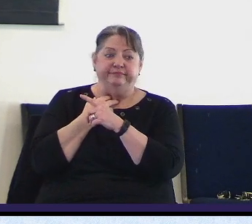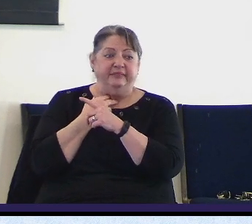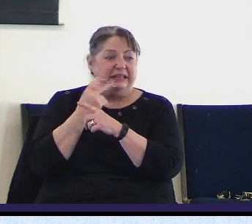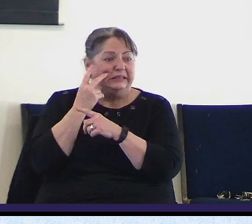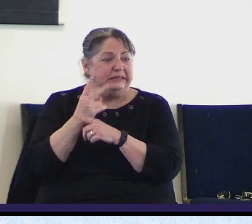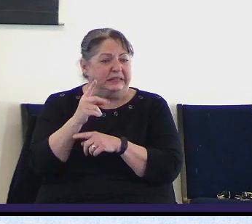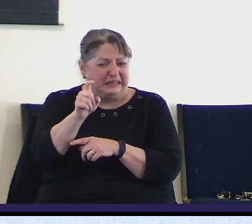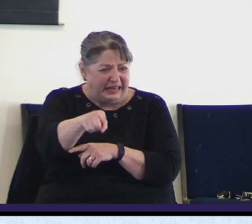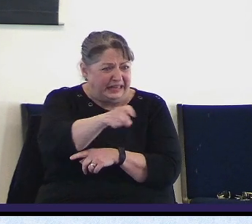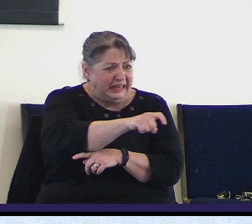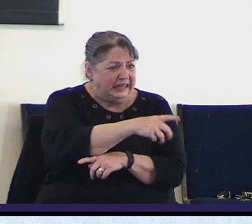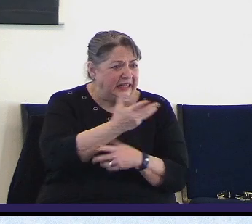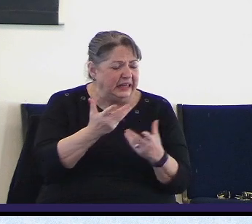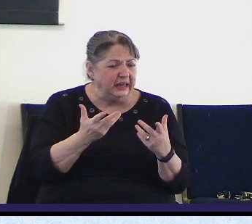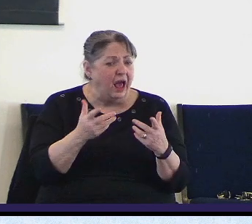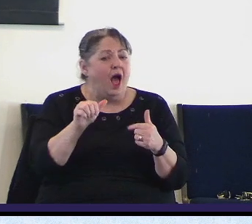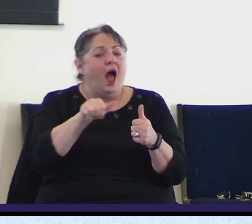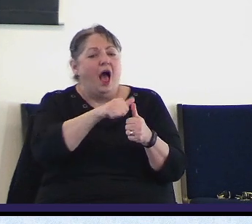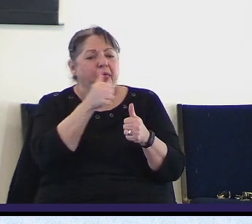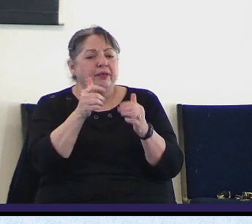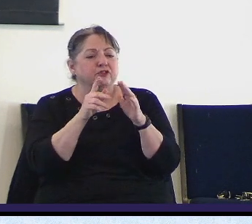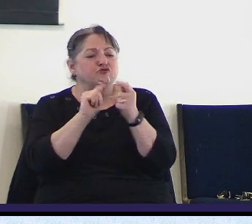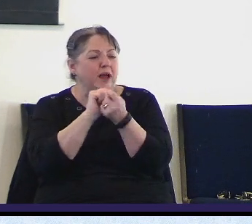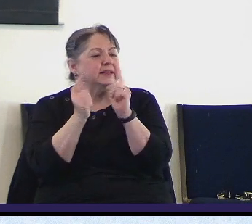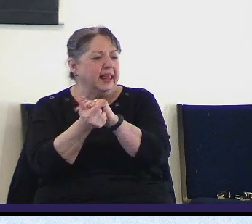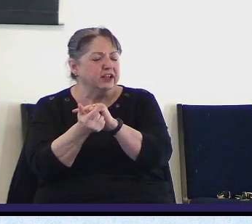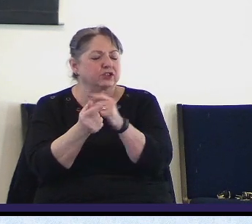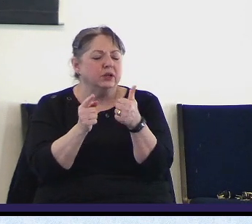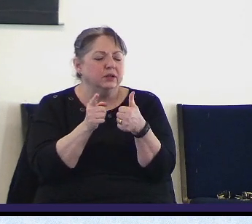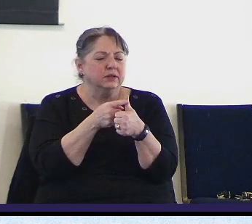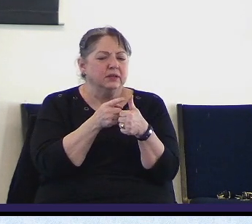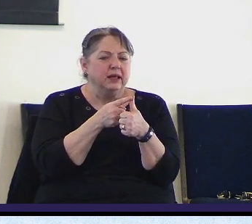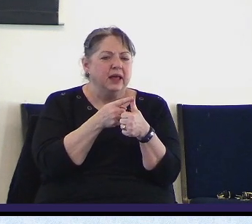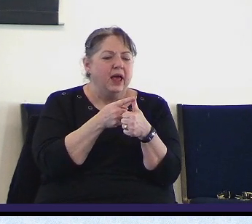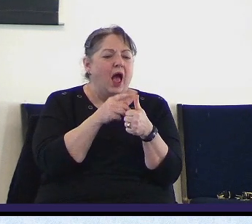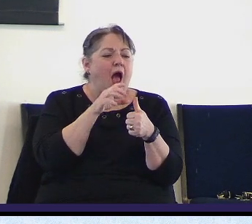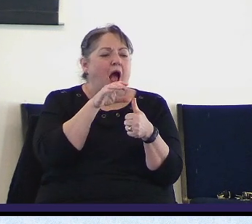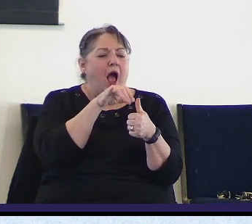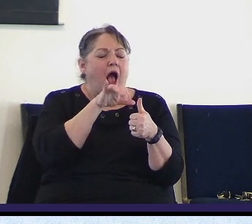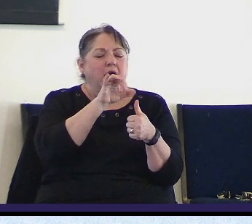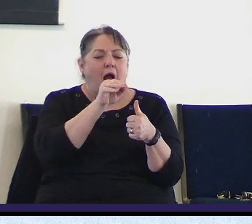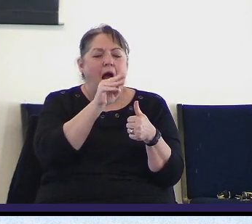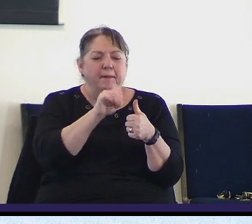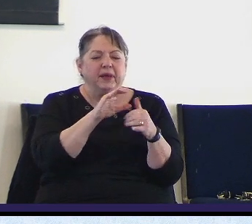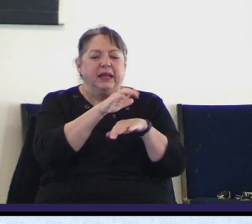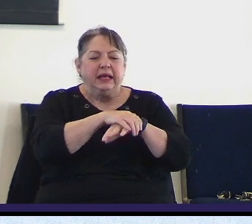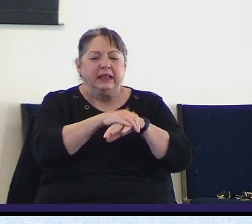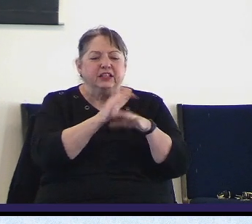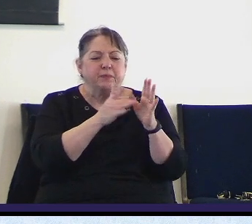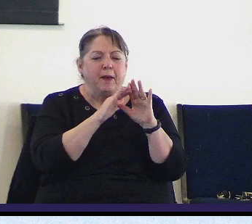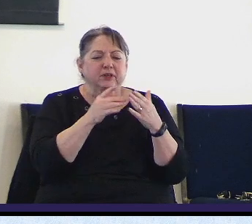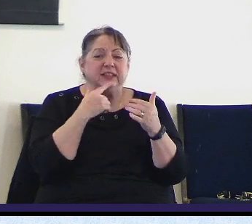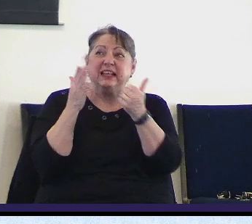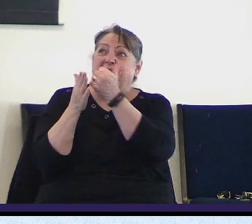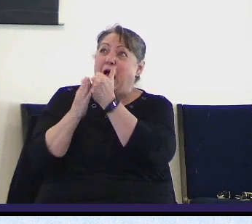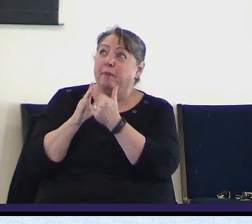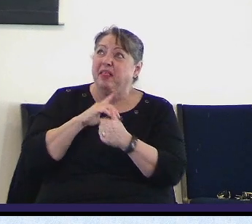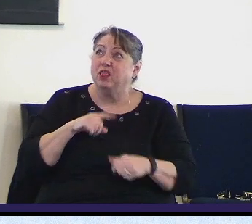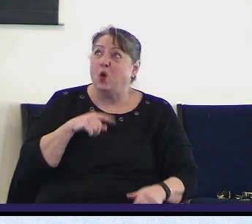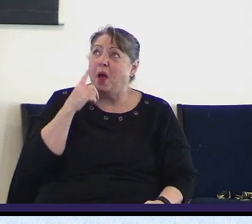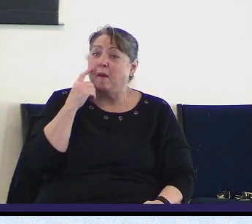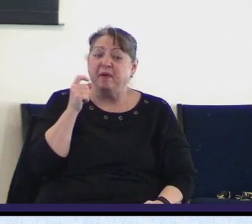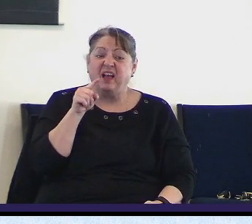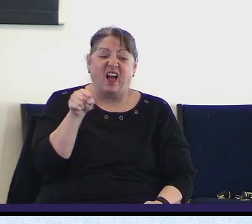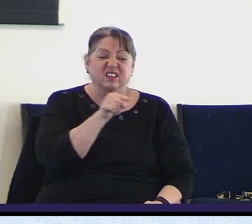that how they describe verse 1. The common English Bible says, Help, Lord, because the godly are